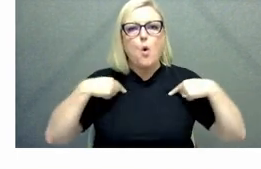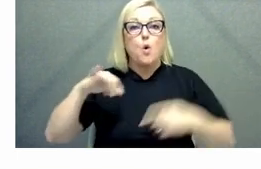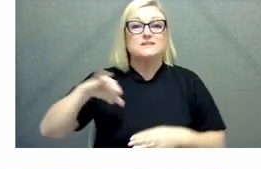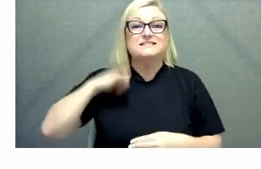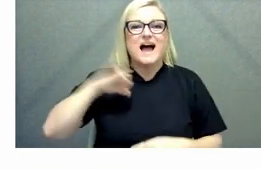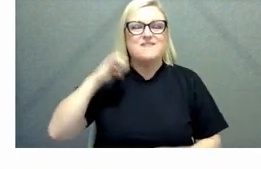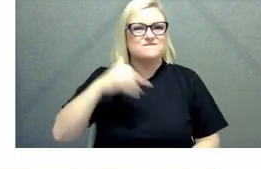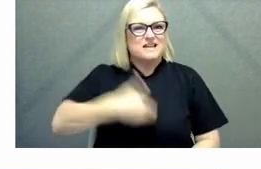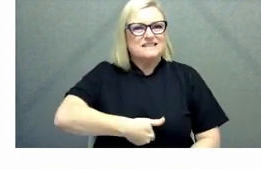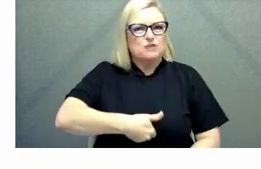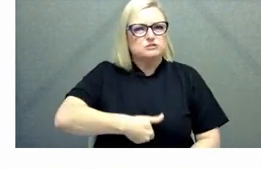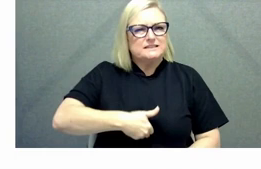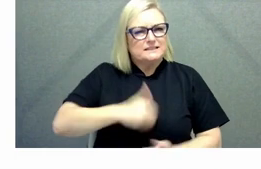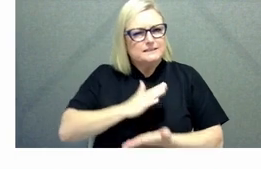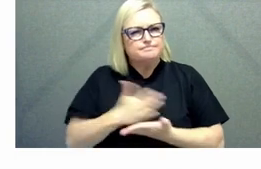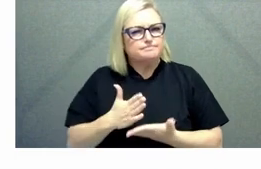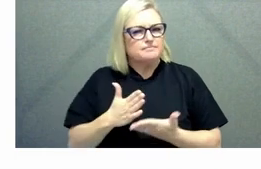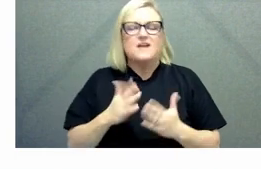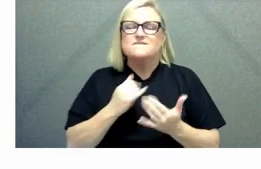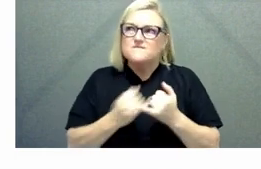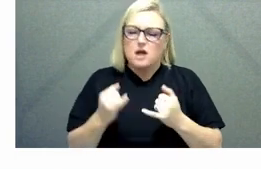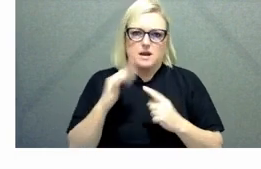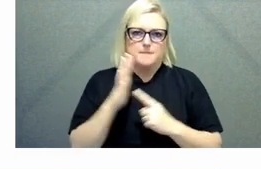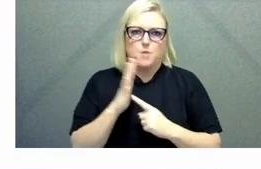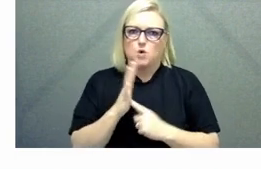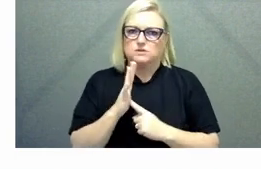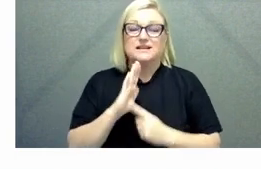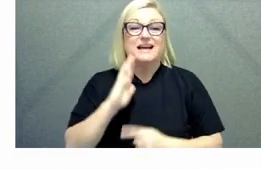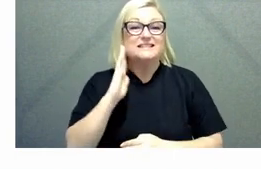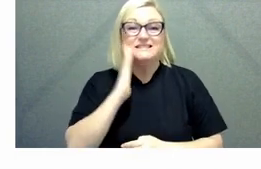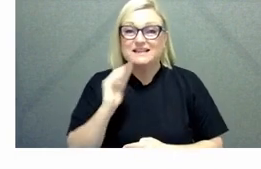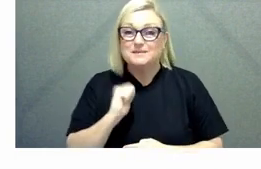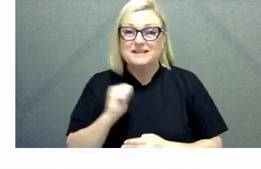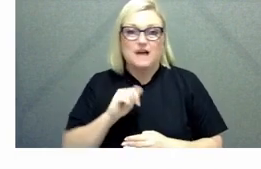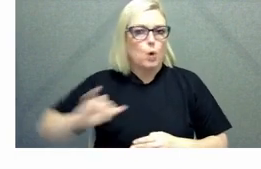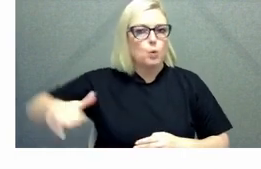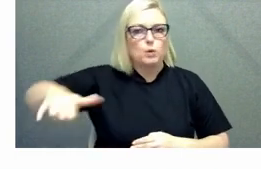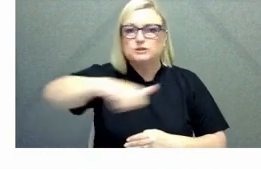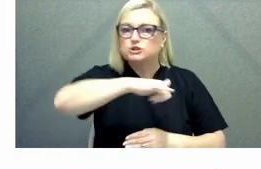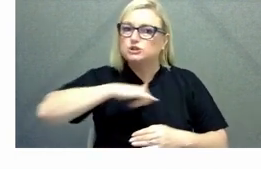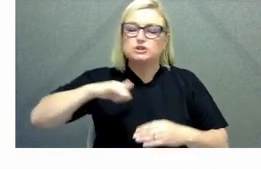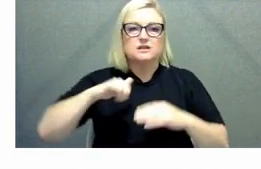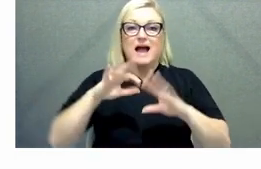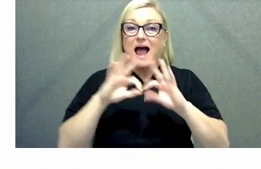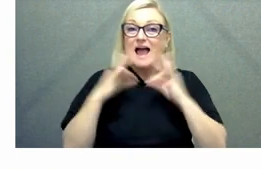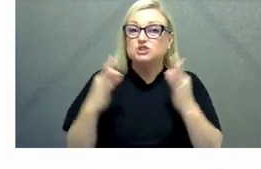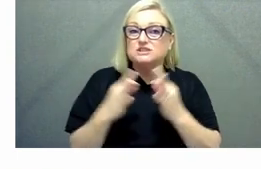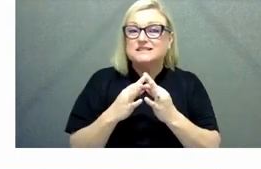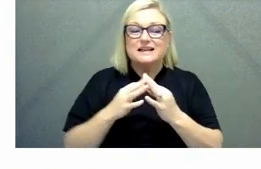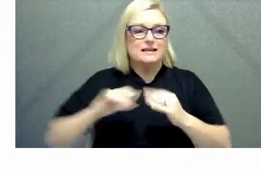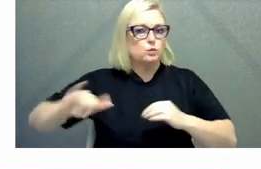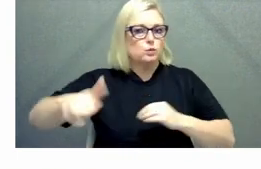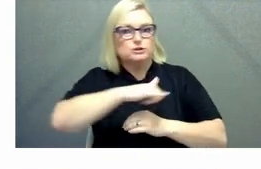what level you're at what job you do which agency it's it's that's what binds us that's what we're here for so